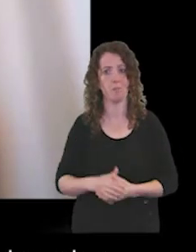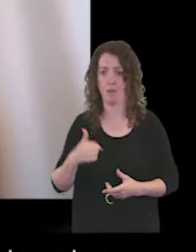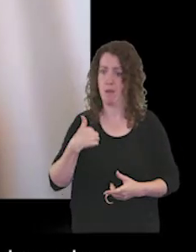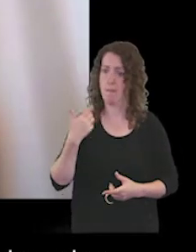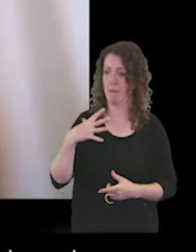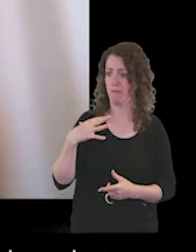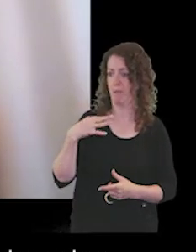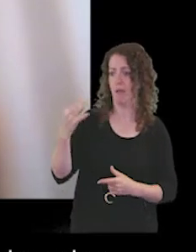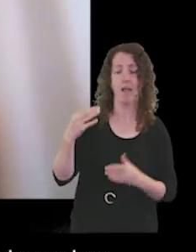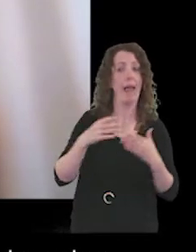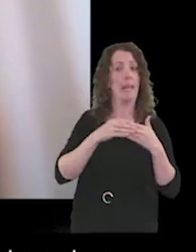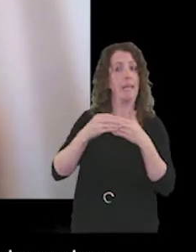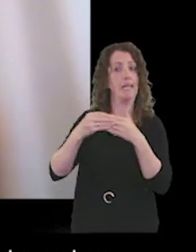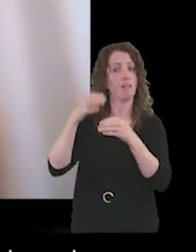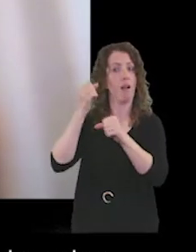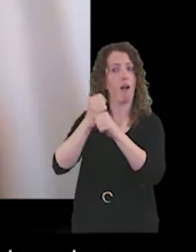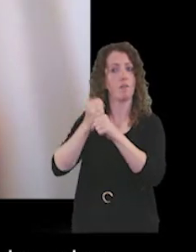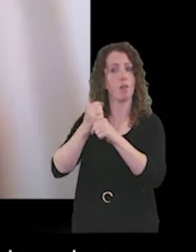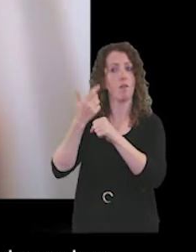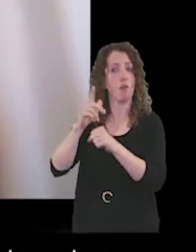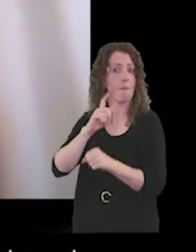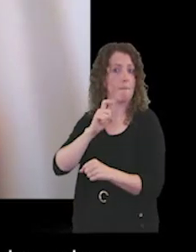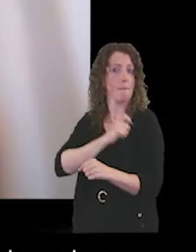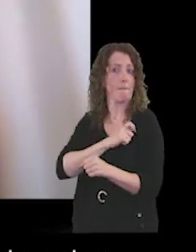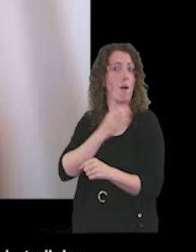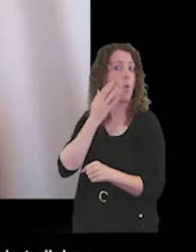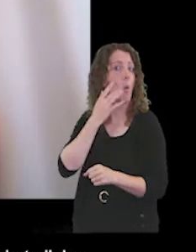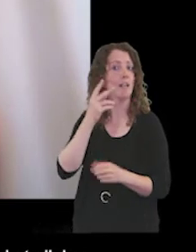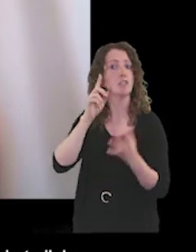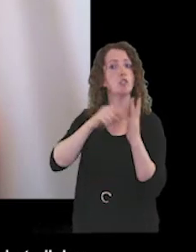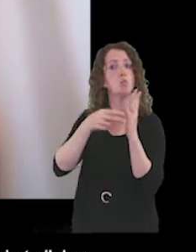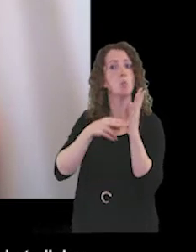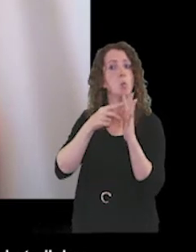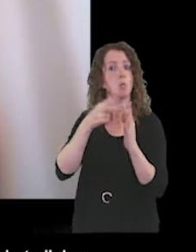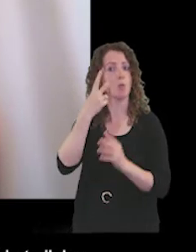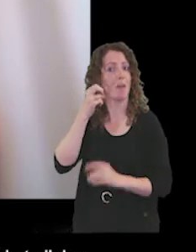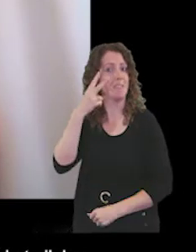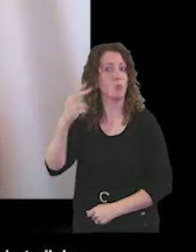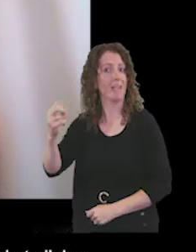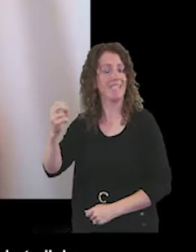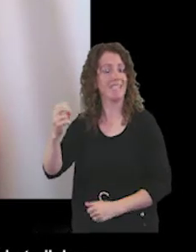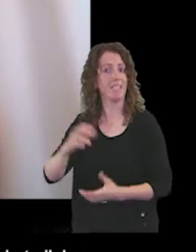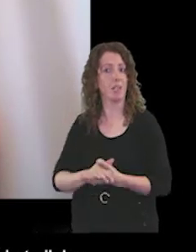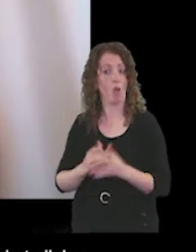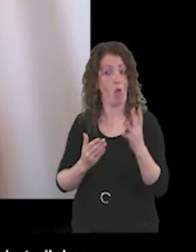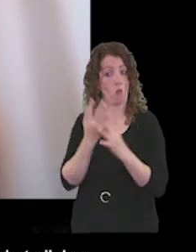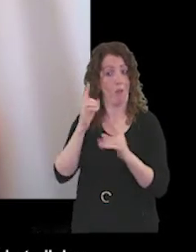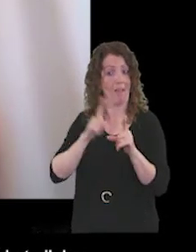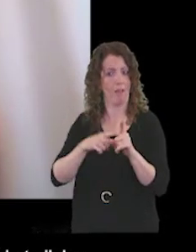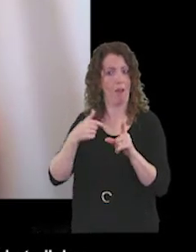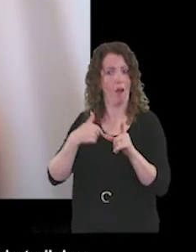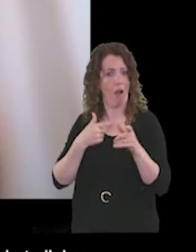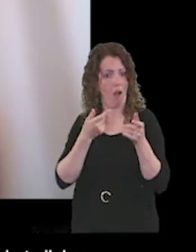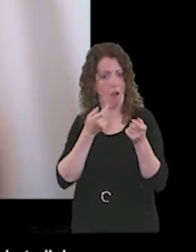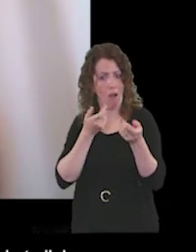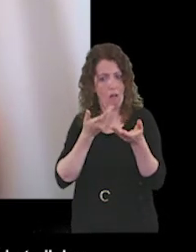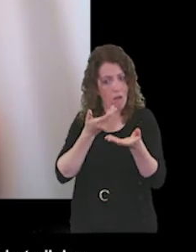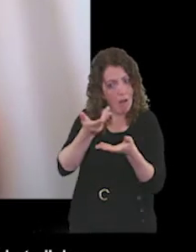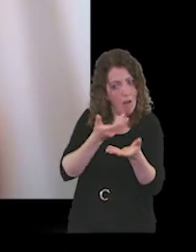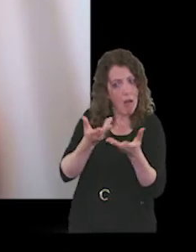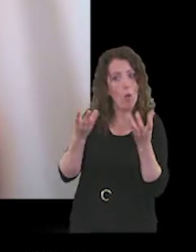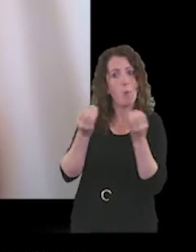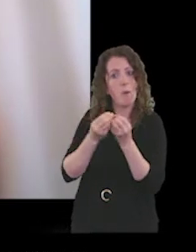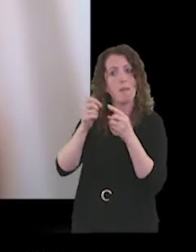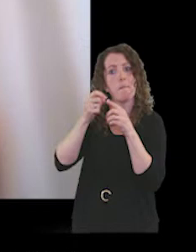Lead Governor by members of the Council of Governors in June 2020. Throughout the year, I was able to liaise with the Chair of the Board, Paul